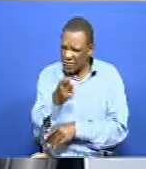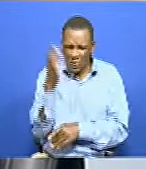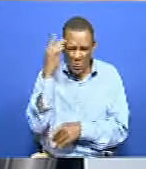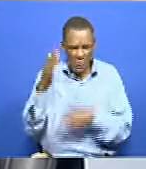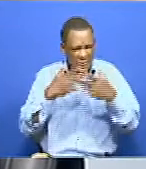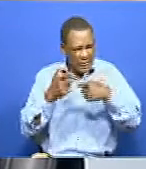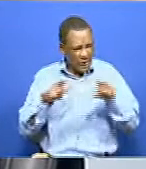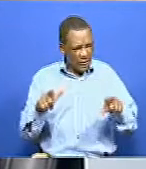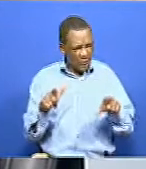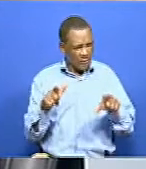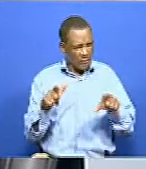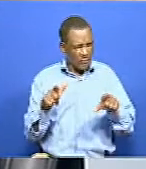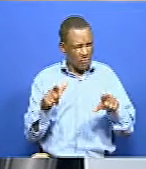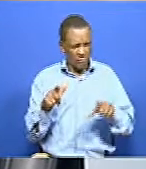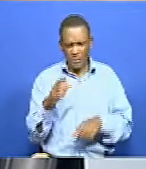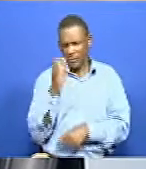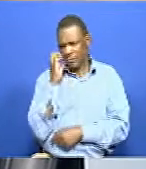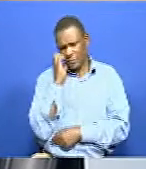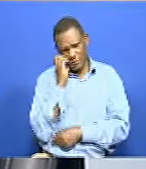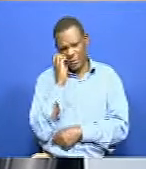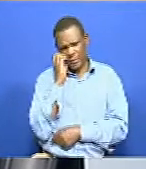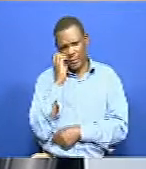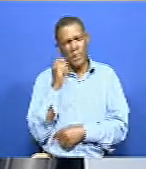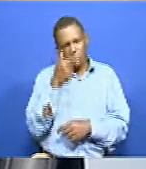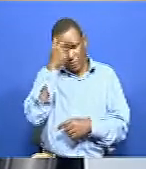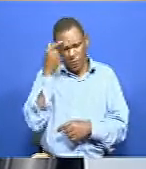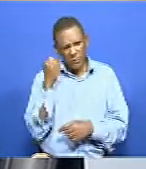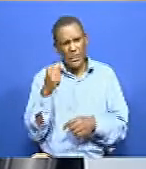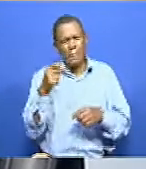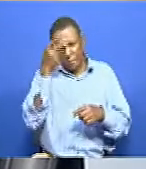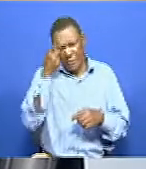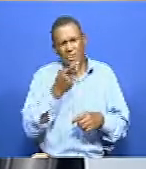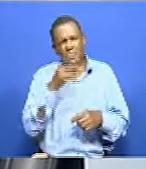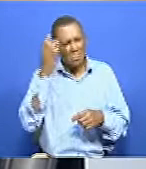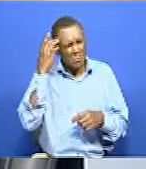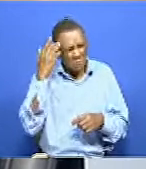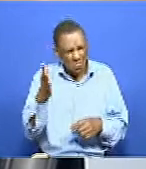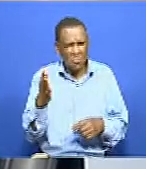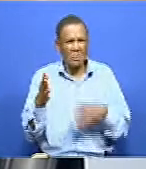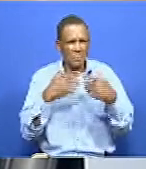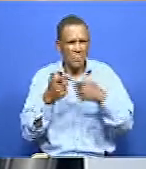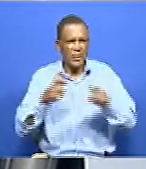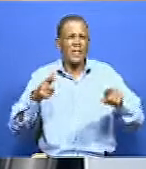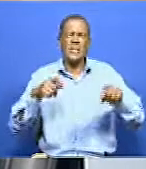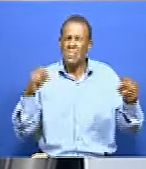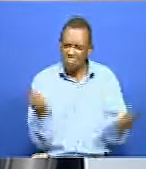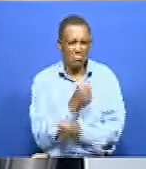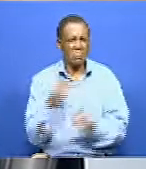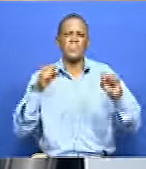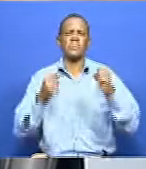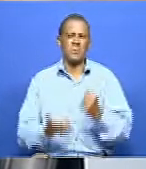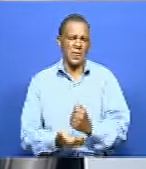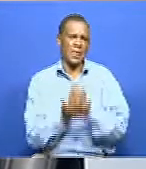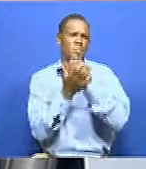it's a sad, you know, situation that parents do not know sign language. So, again, they cannot even help their children through